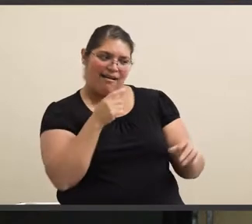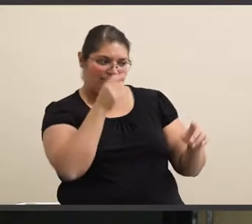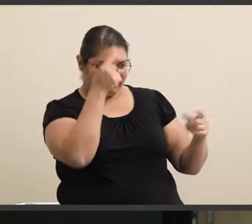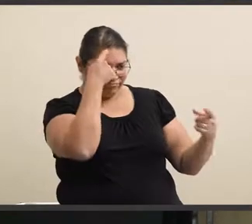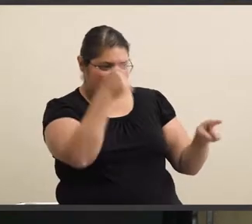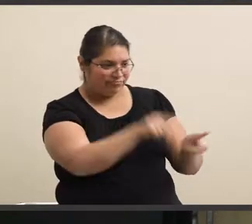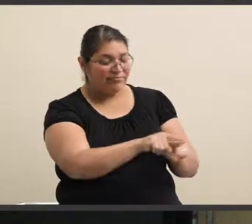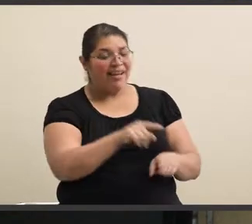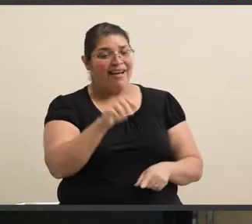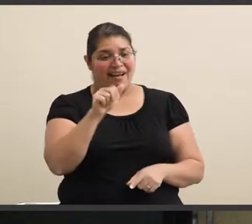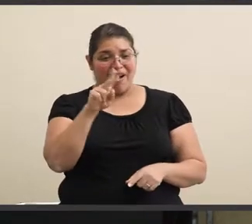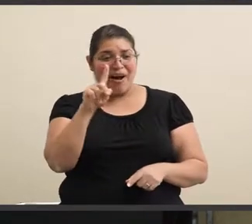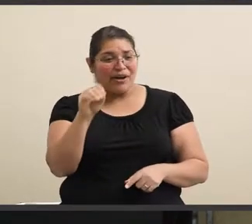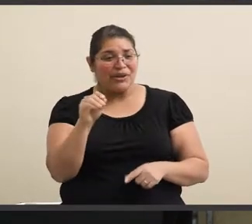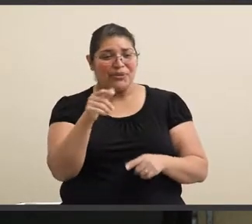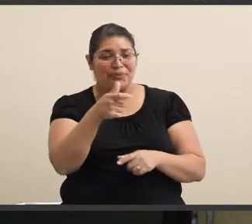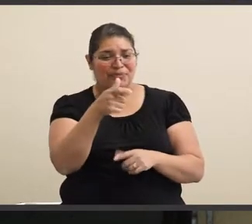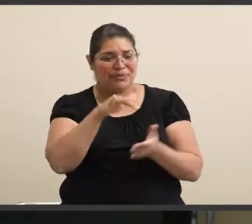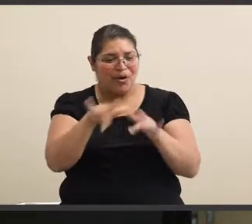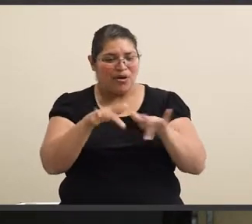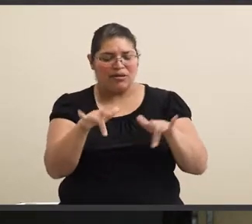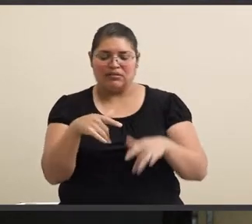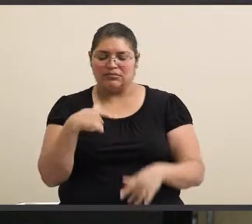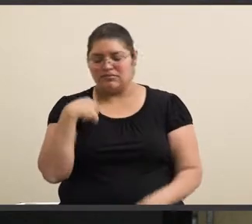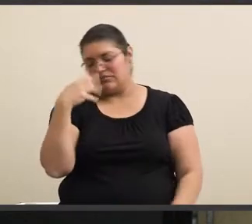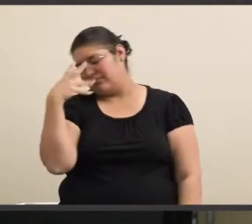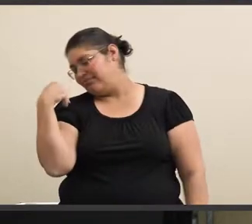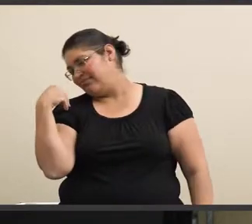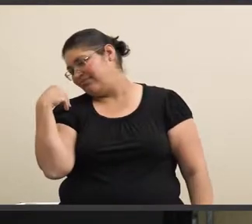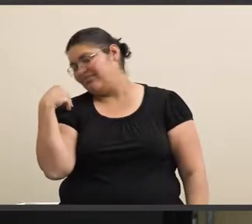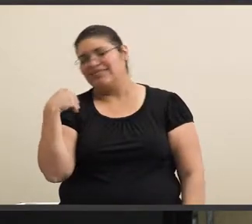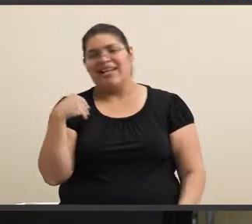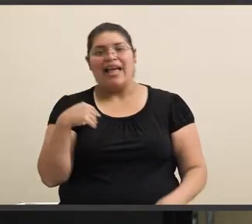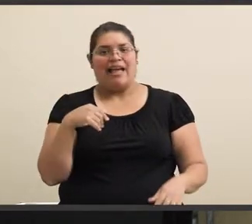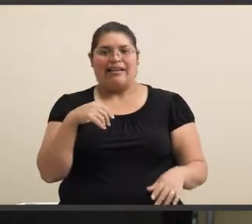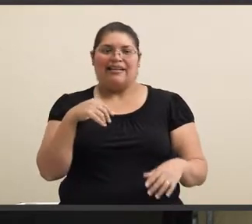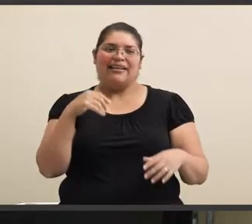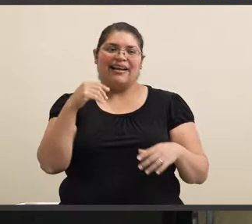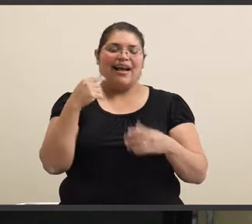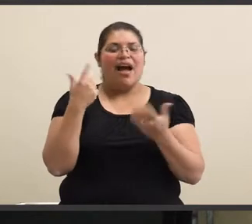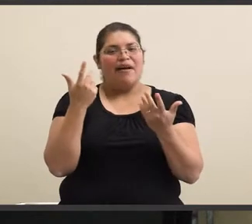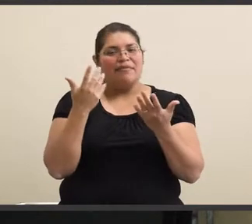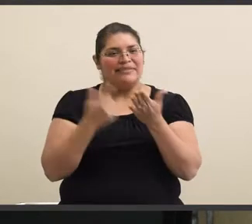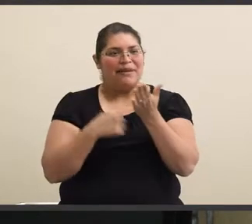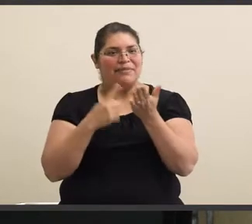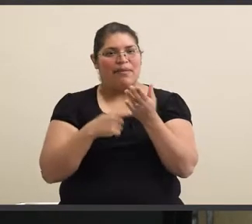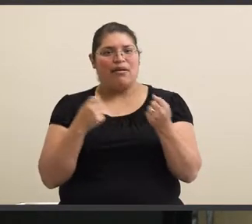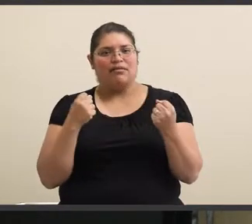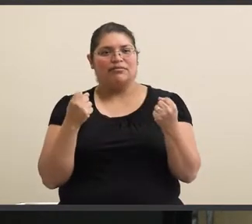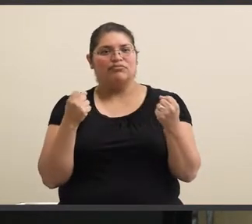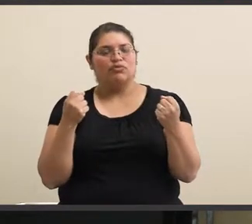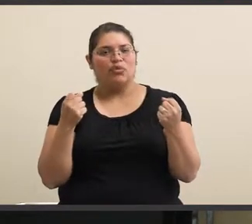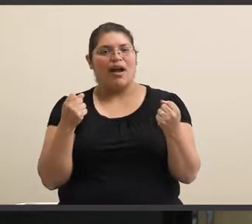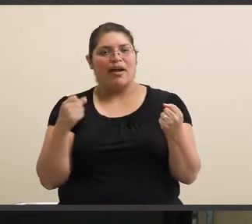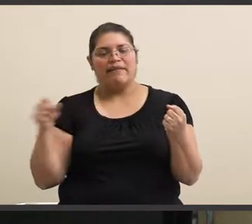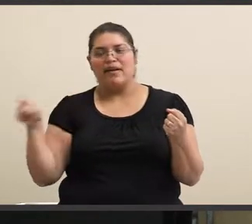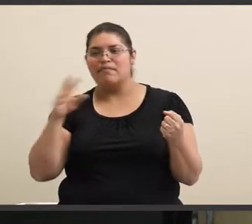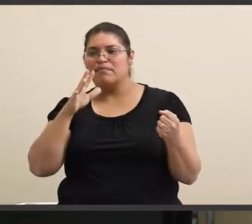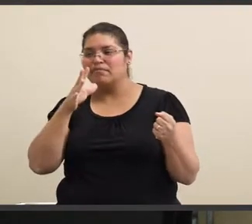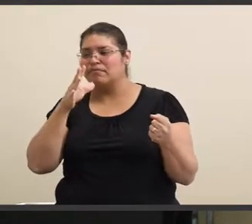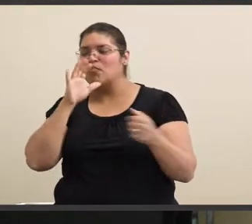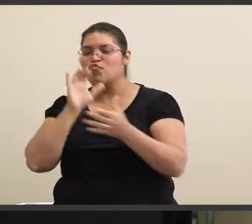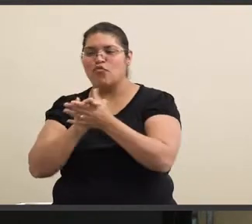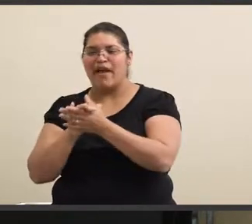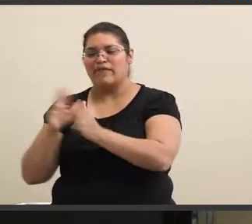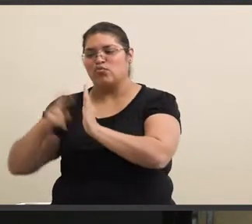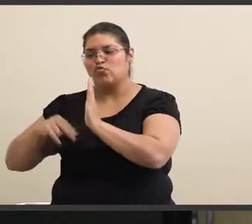The audio recordings put me to sleep. I almost fell asleep driving because my wife was reading to me. She likes to read magazines.